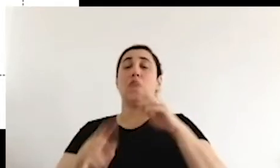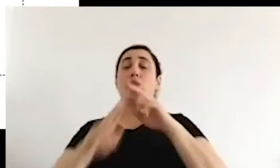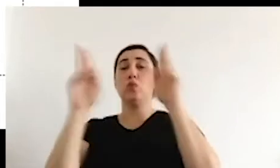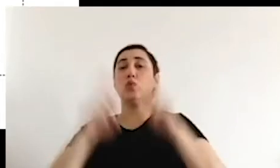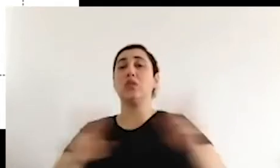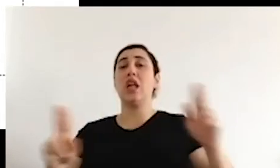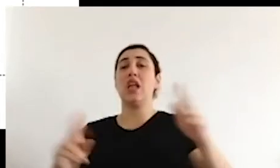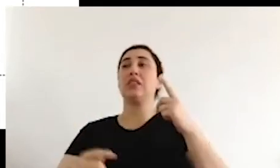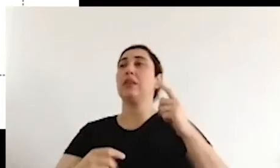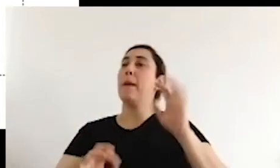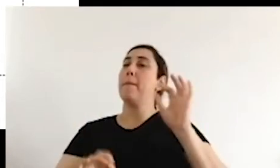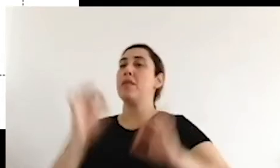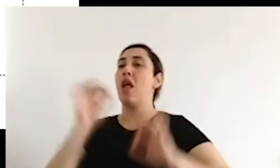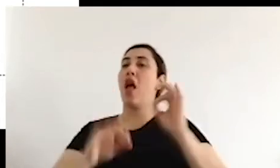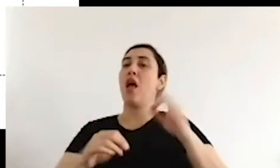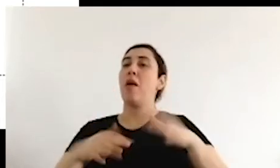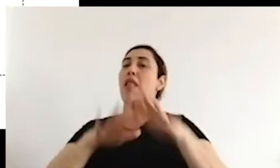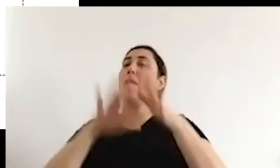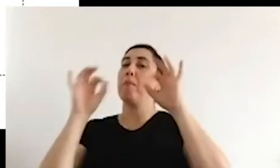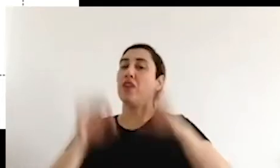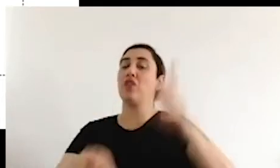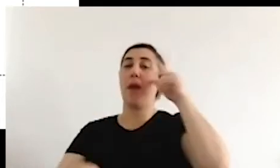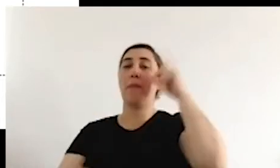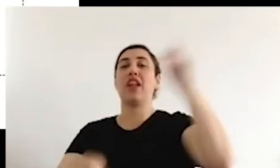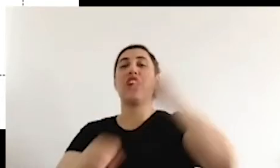movements, refugee welcome movements.